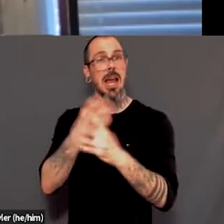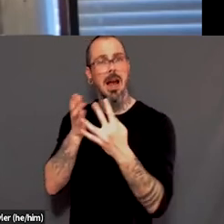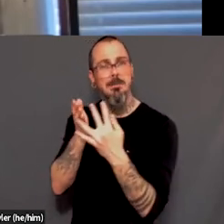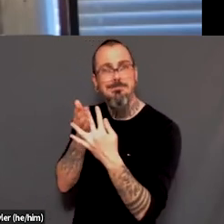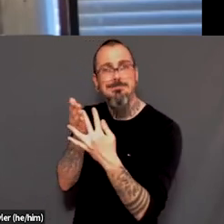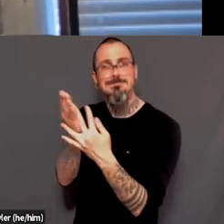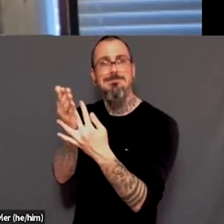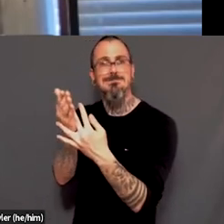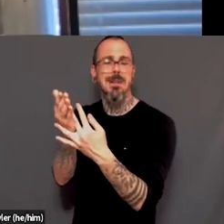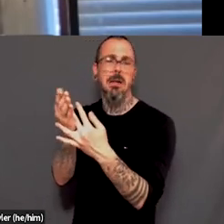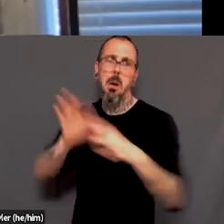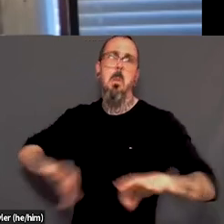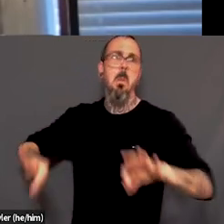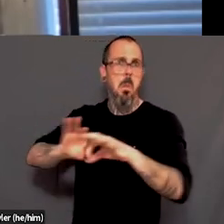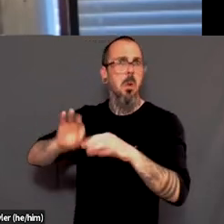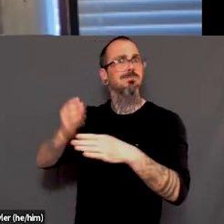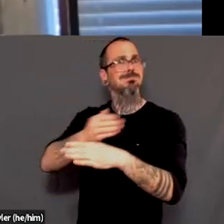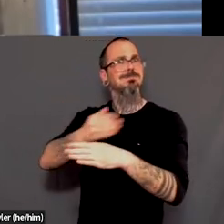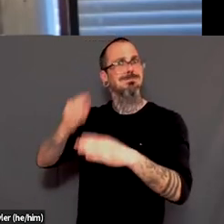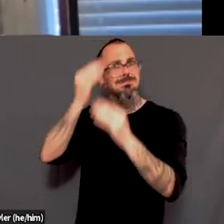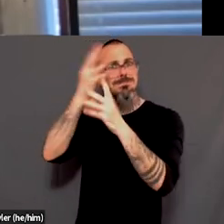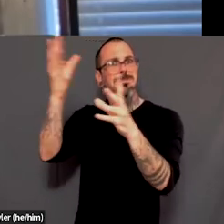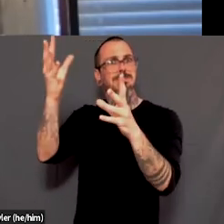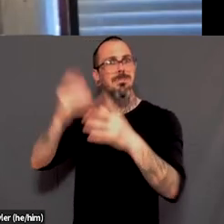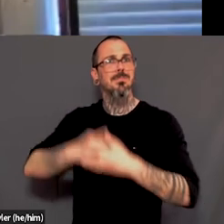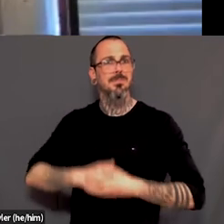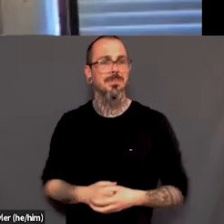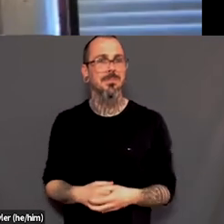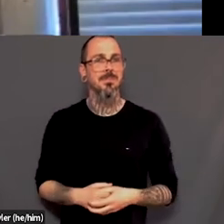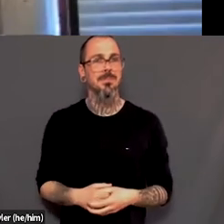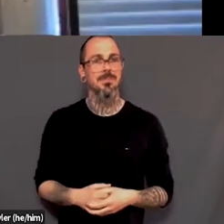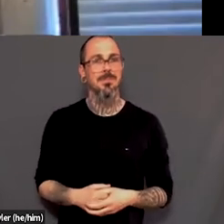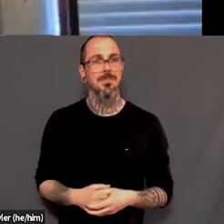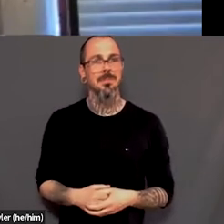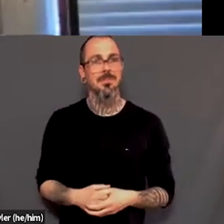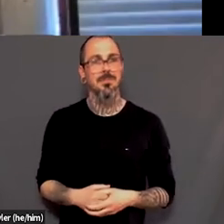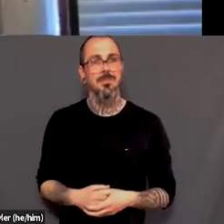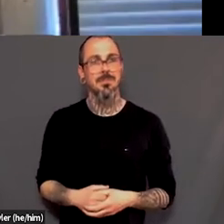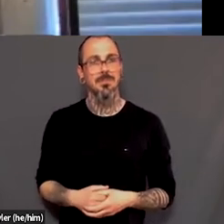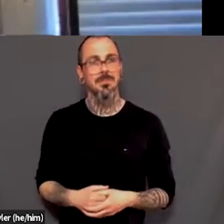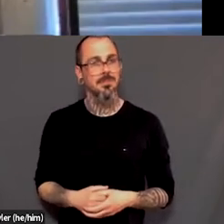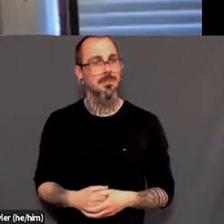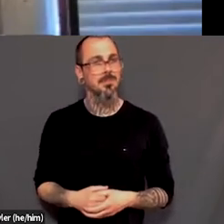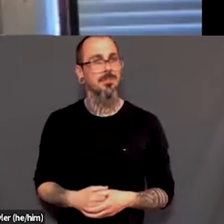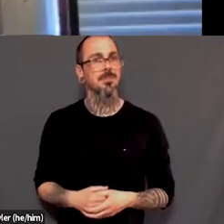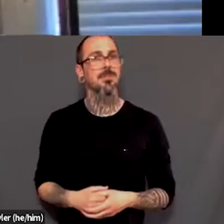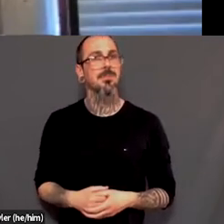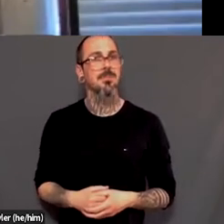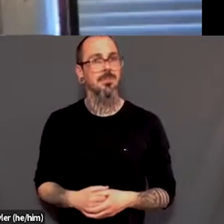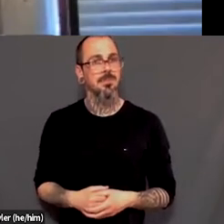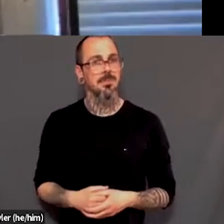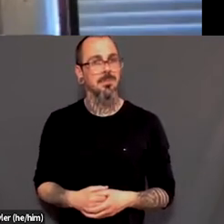we are, we are what we can see is what my friend Sally O'Neill says.